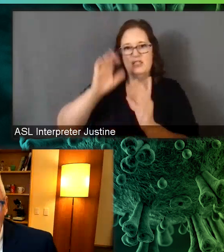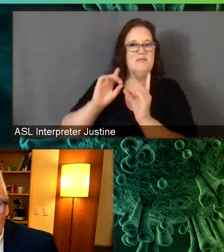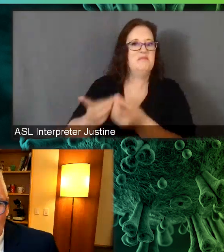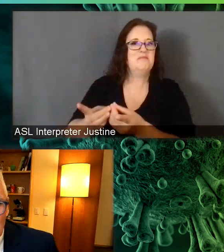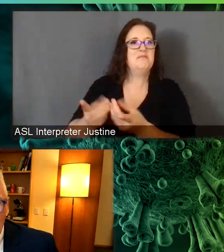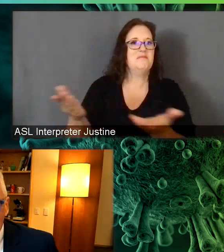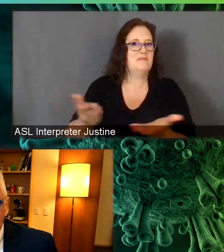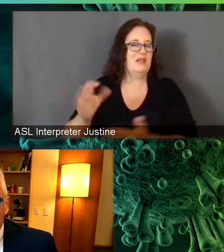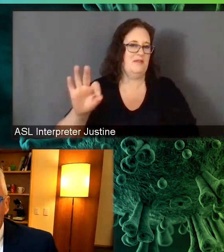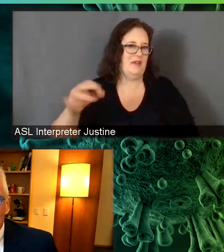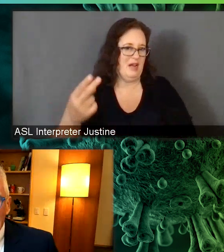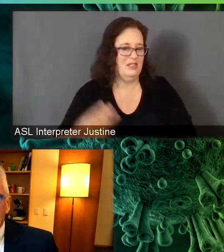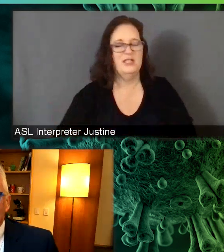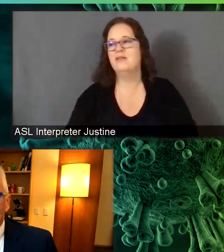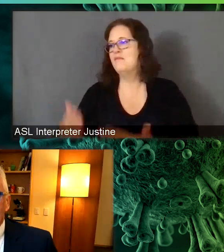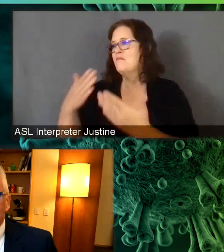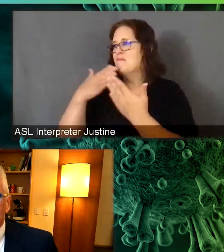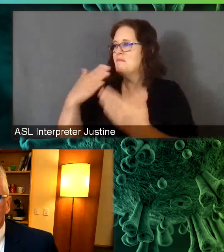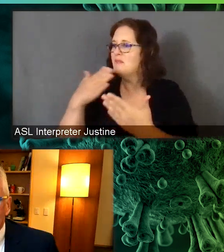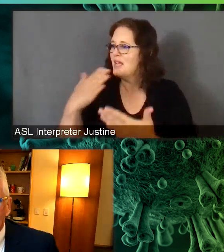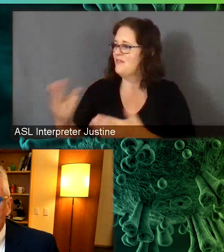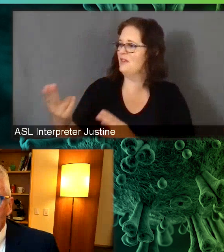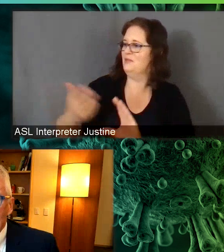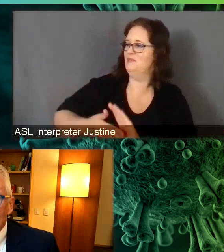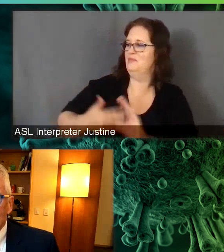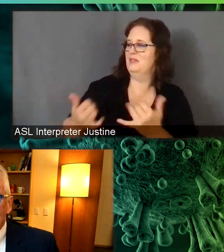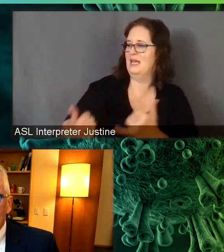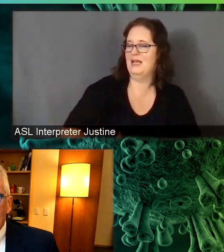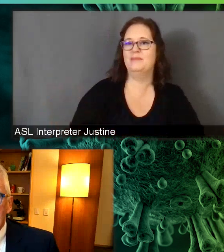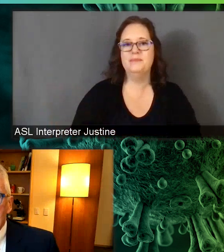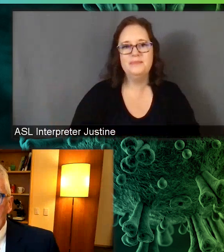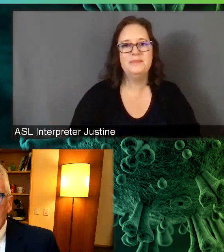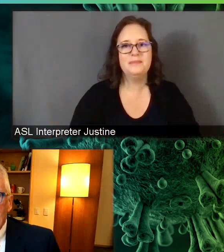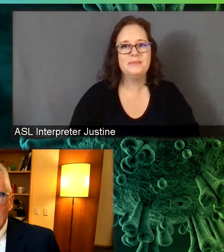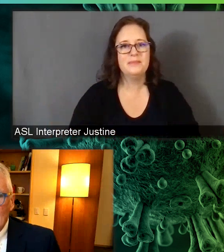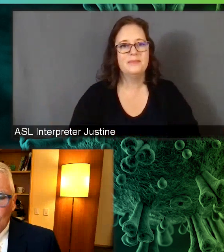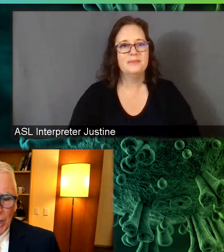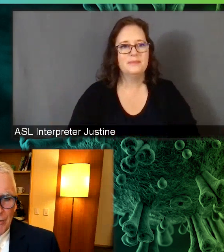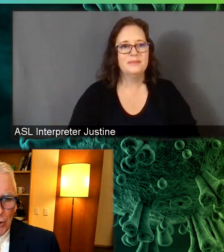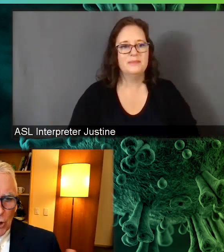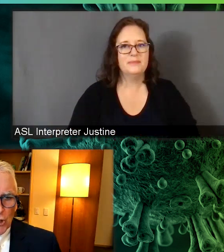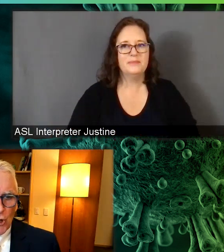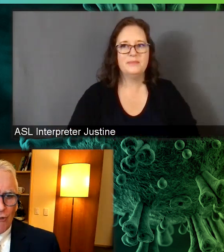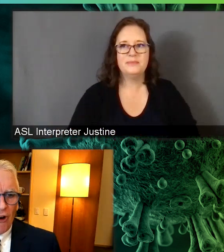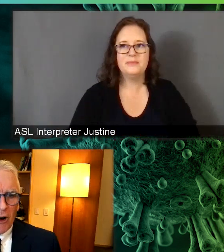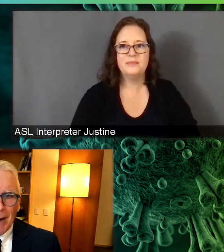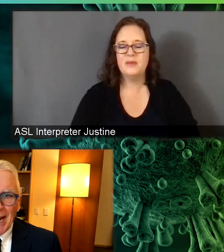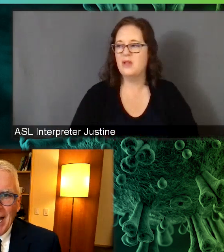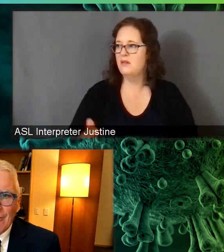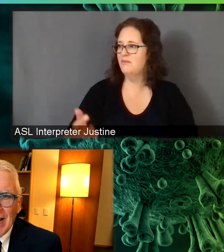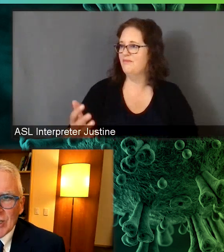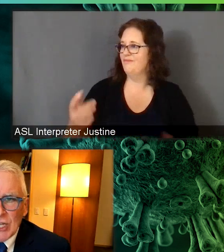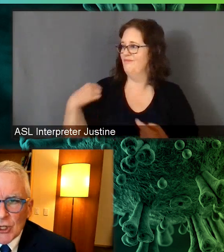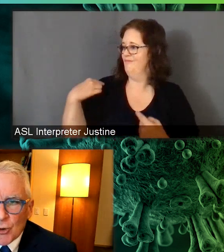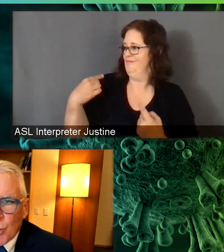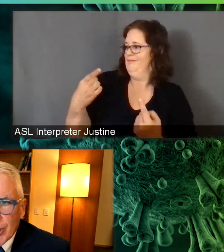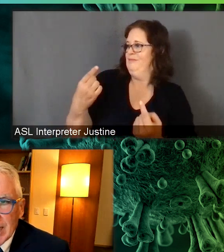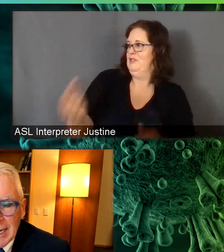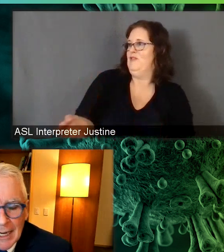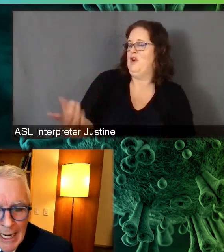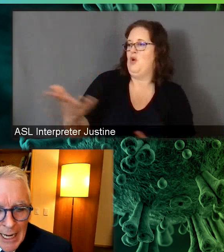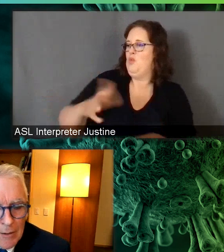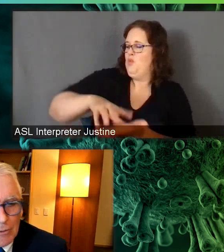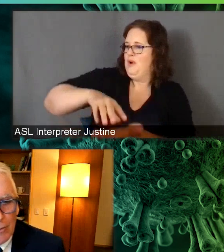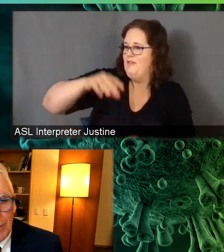to have you here and thank you for being with us today. So, um, what have you learned so far about how vaccines are